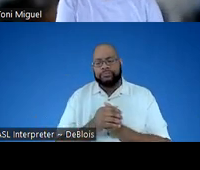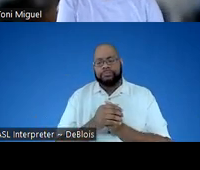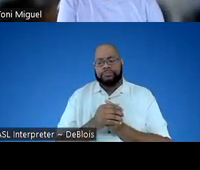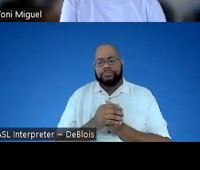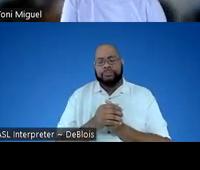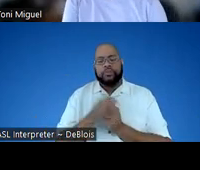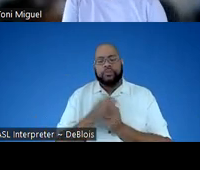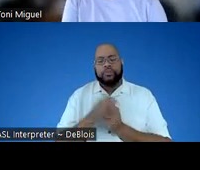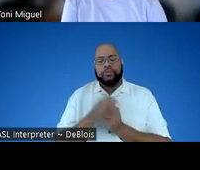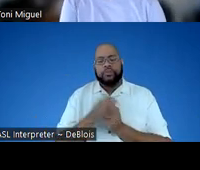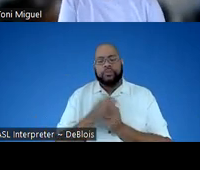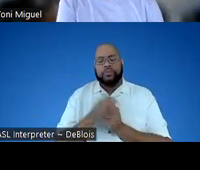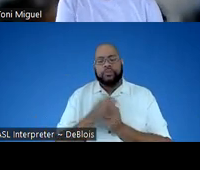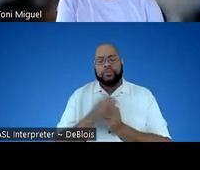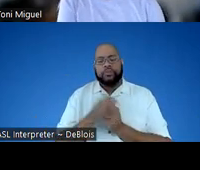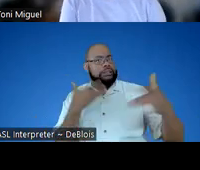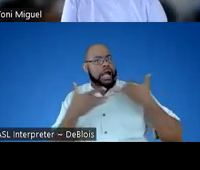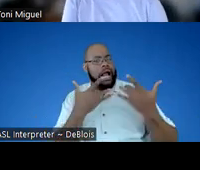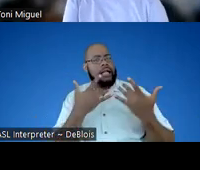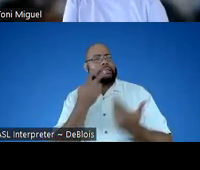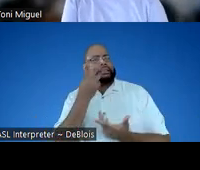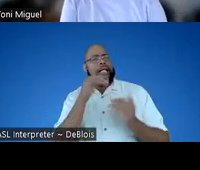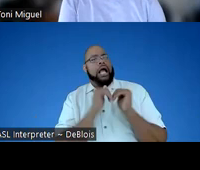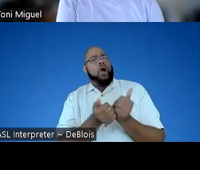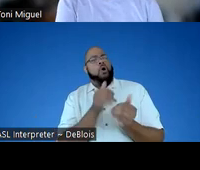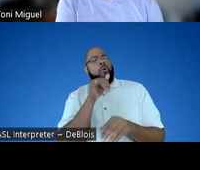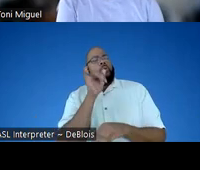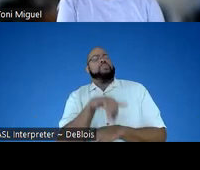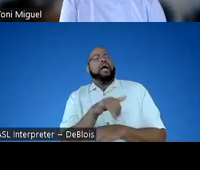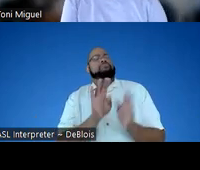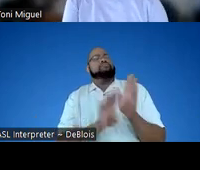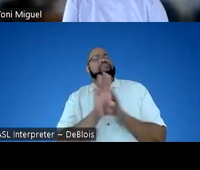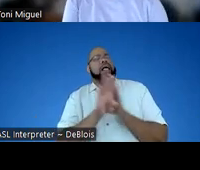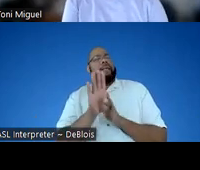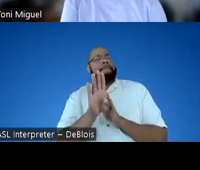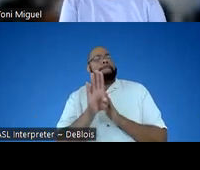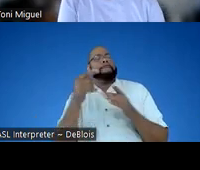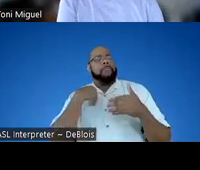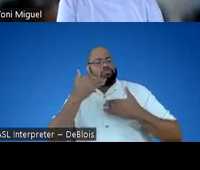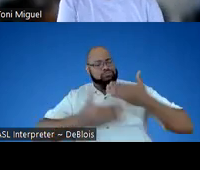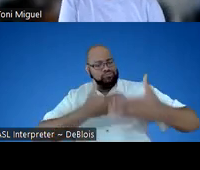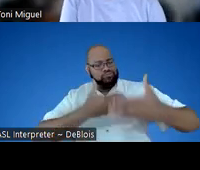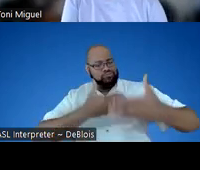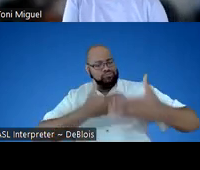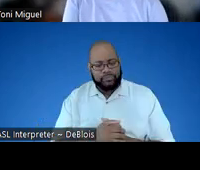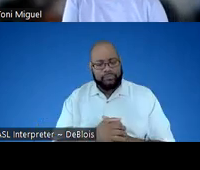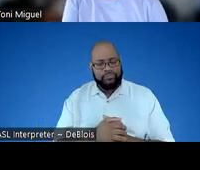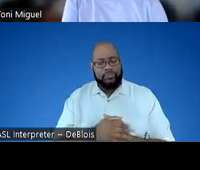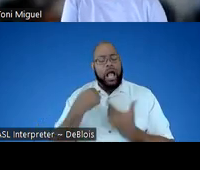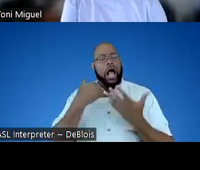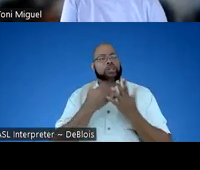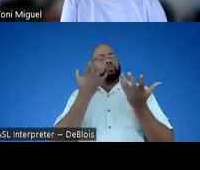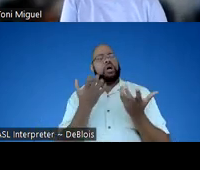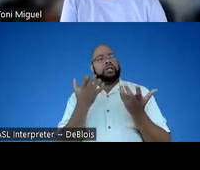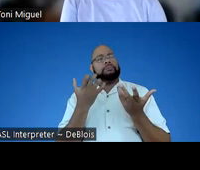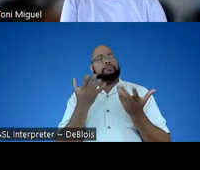So I think that's something I'm really excited to see how that develops as we move forward. And I just wanted to